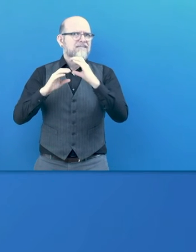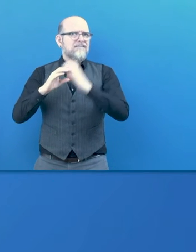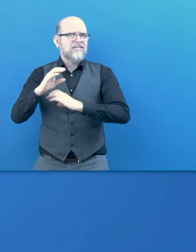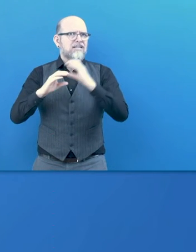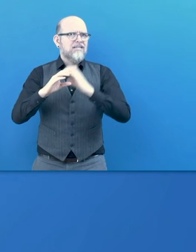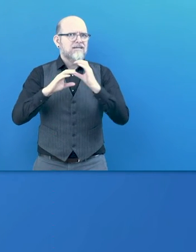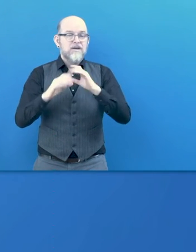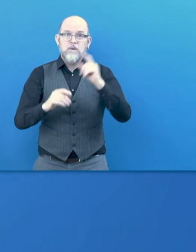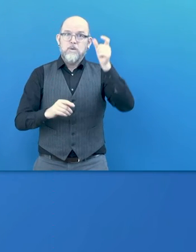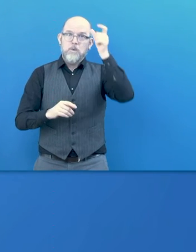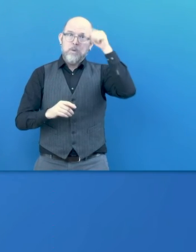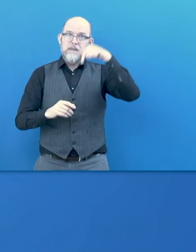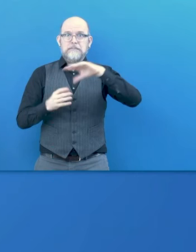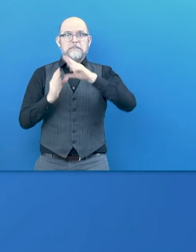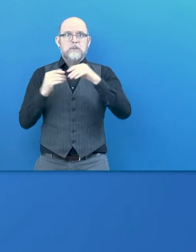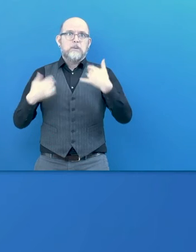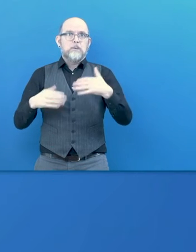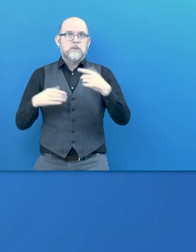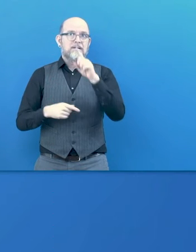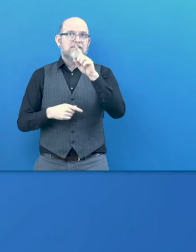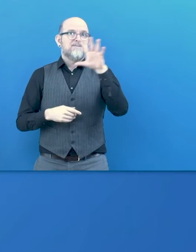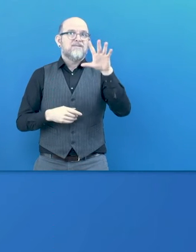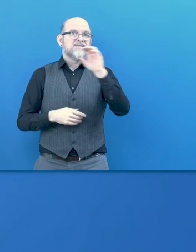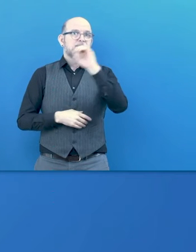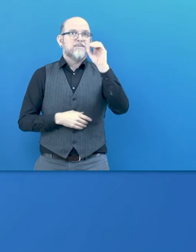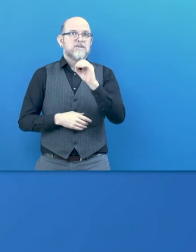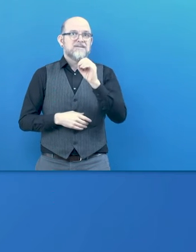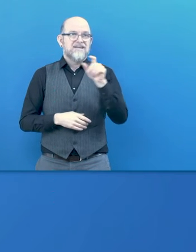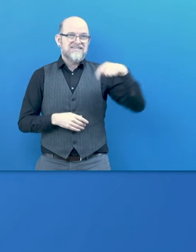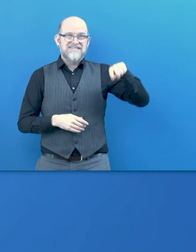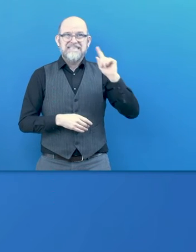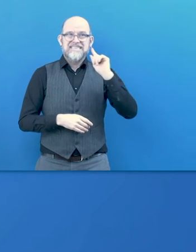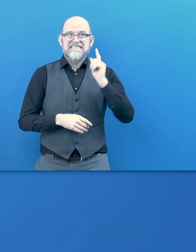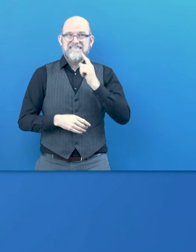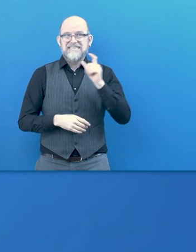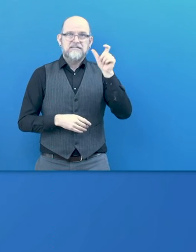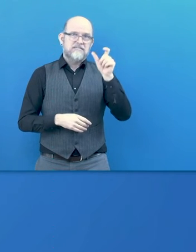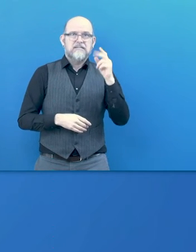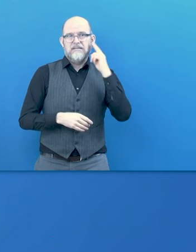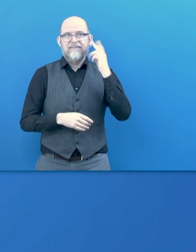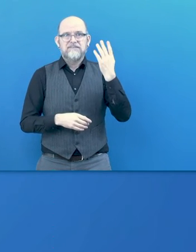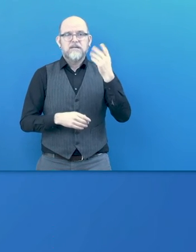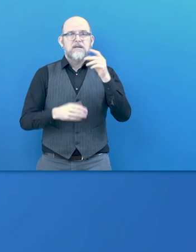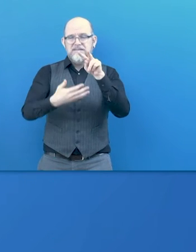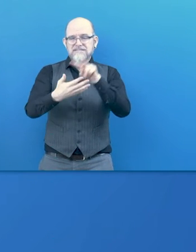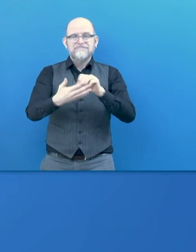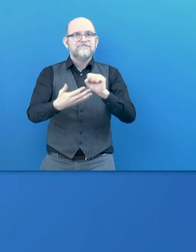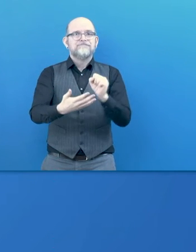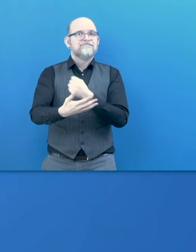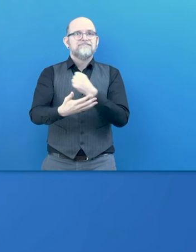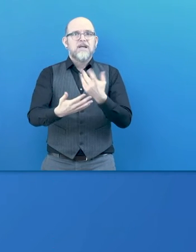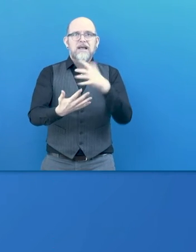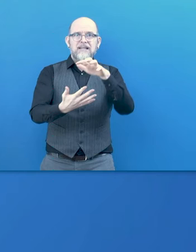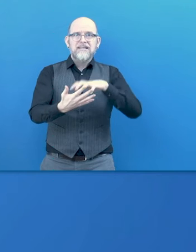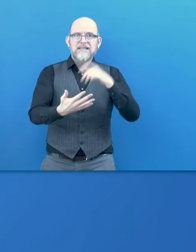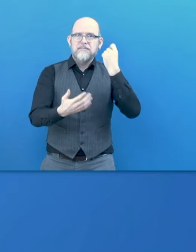especially 15% of the deaf people couldn't understand when they read paper or something like that.